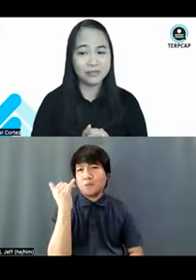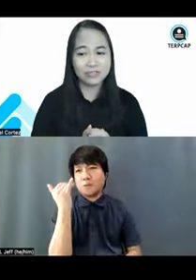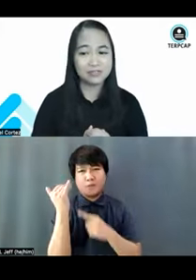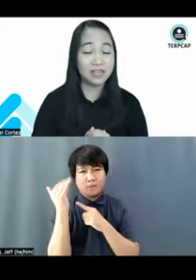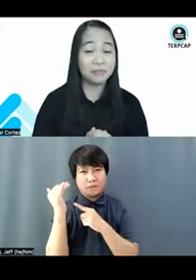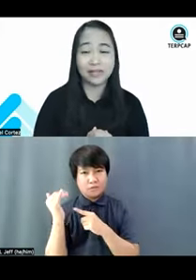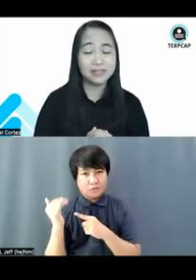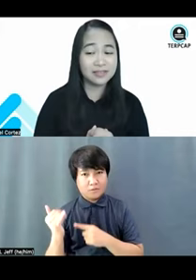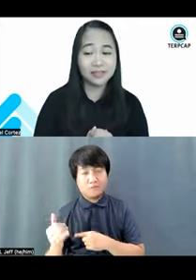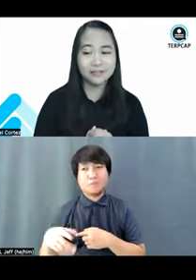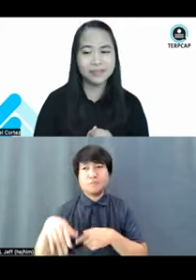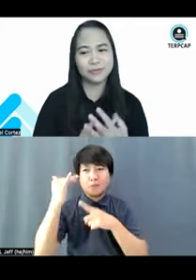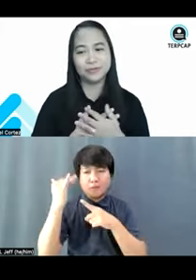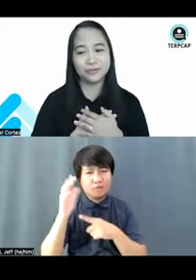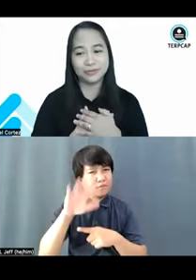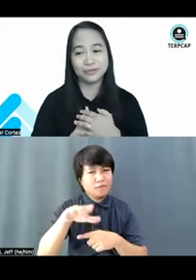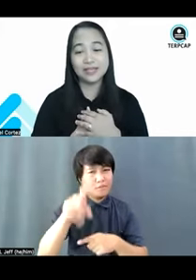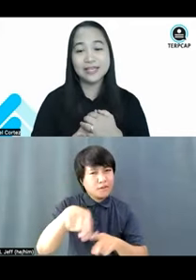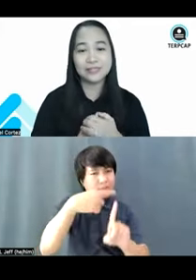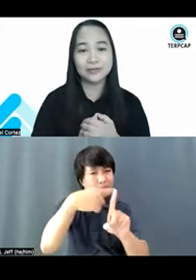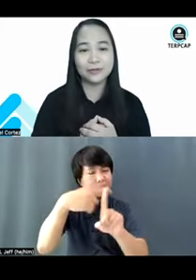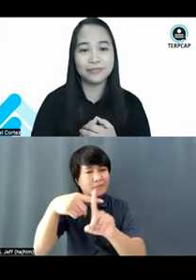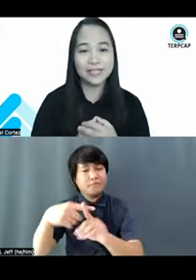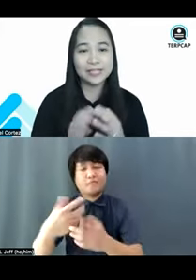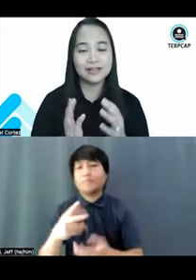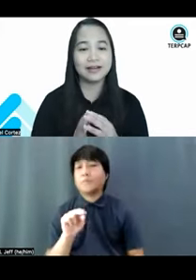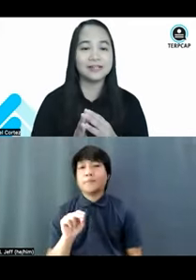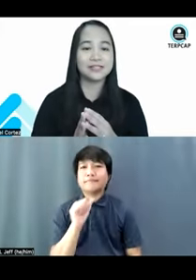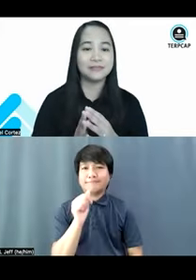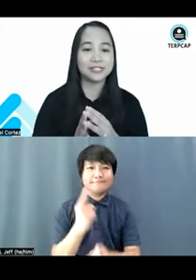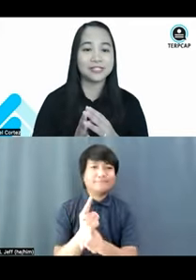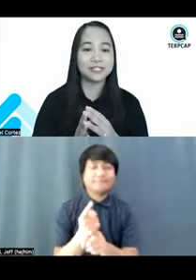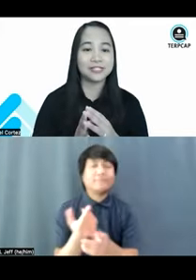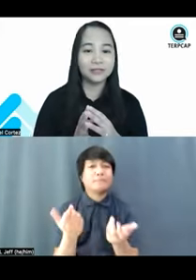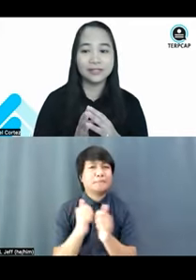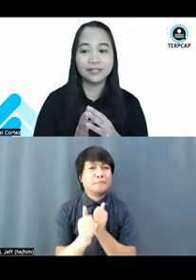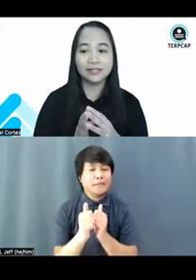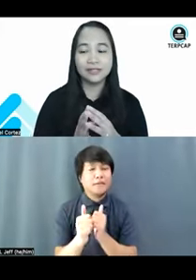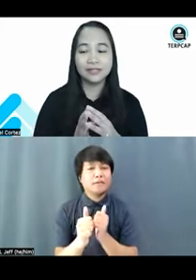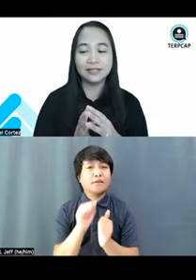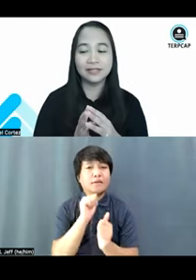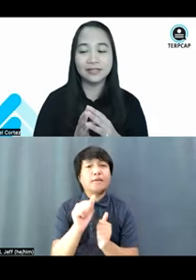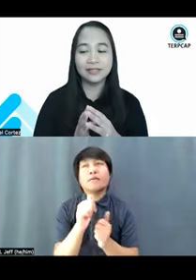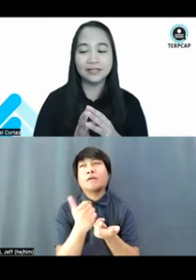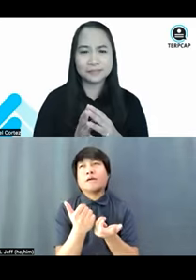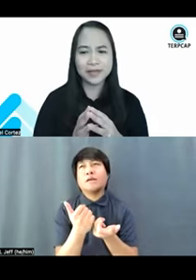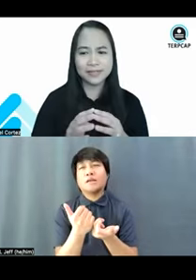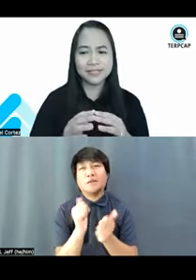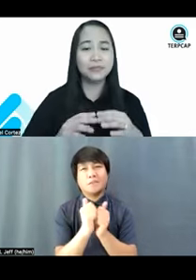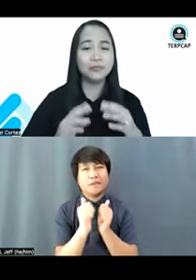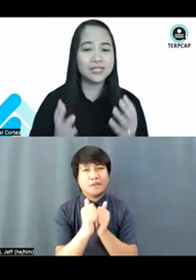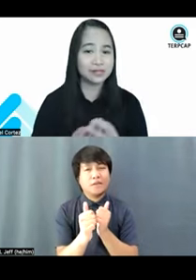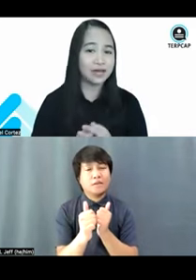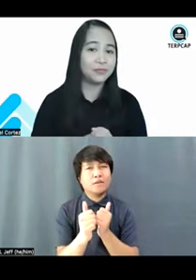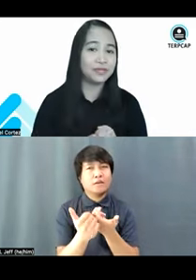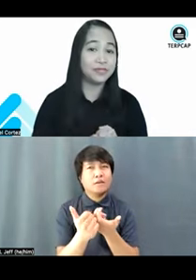Can't you just think positive? No, no, no, no. So, these are some respectful, I mean,